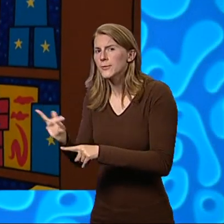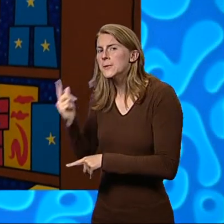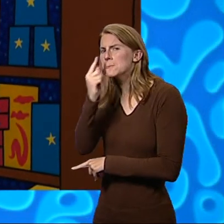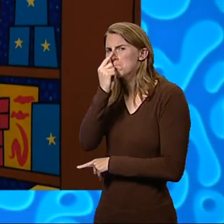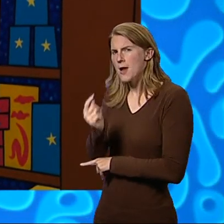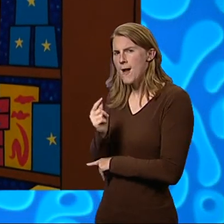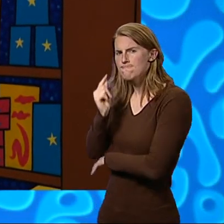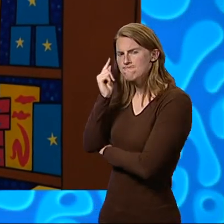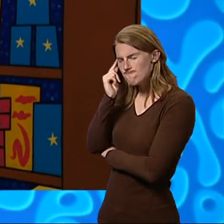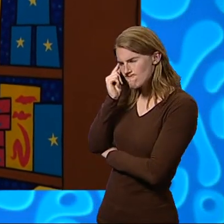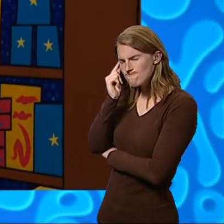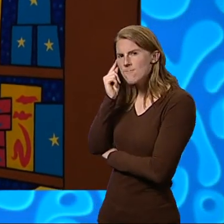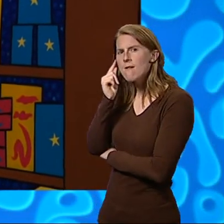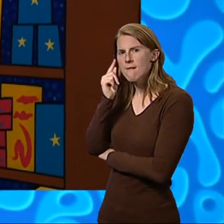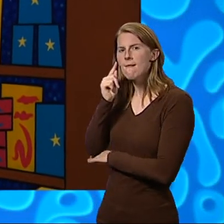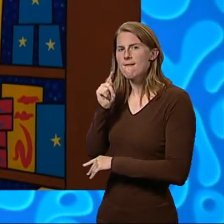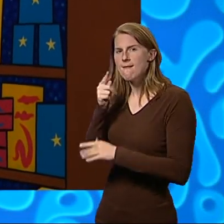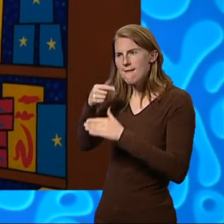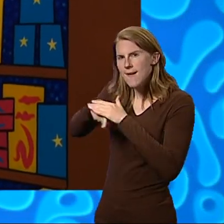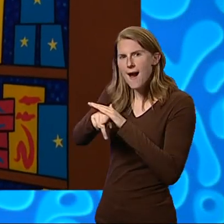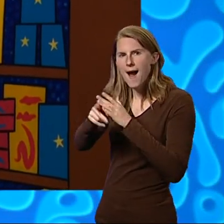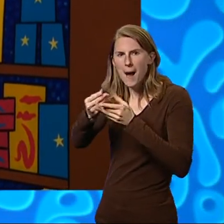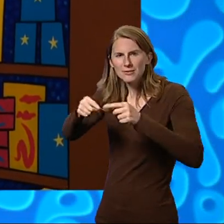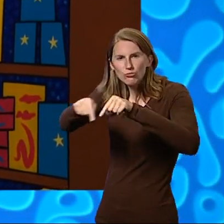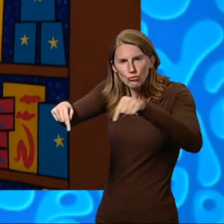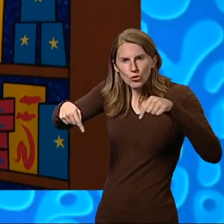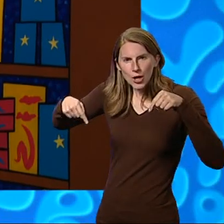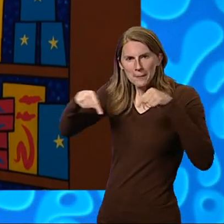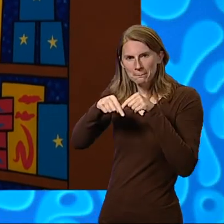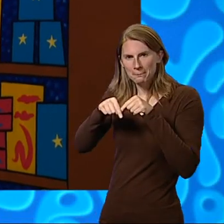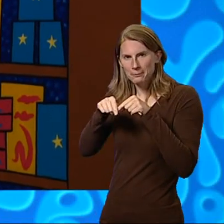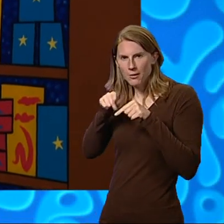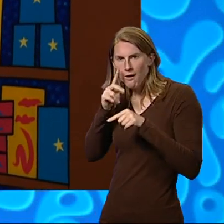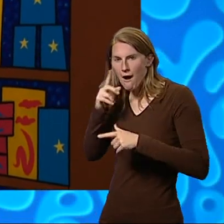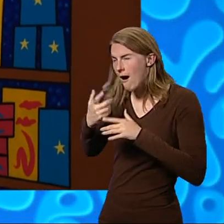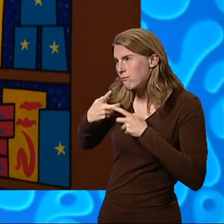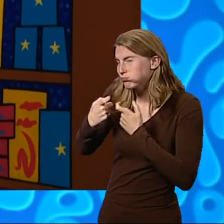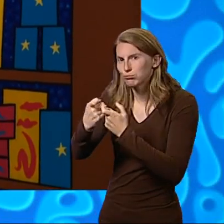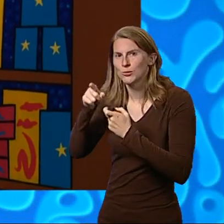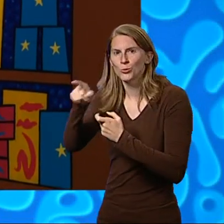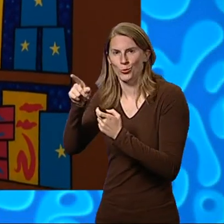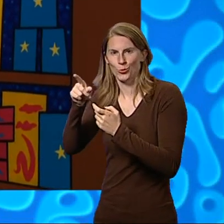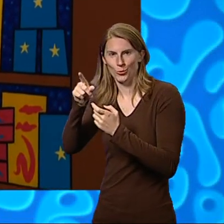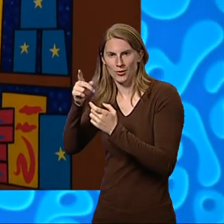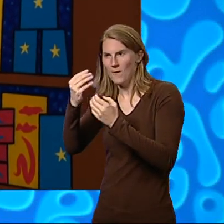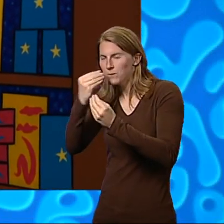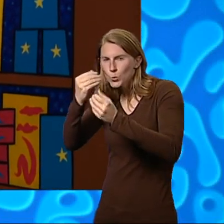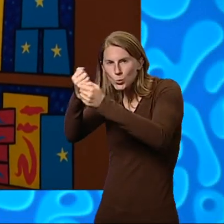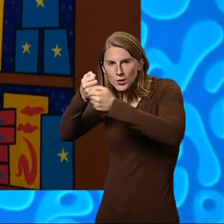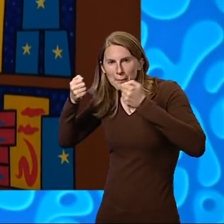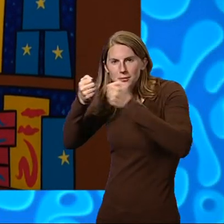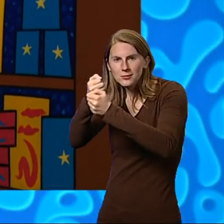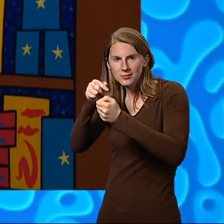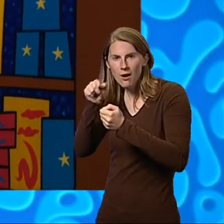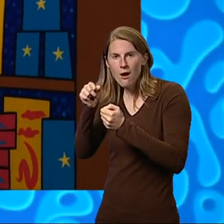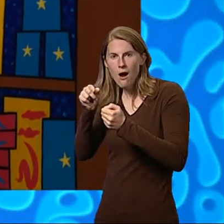Smudge dashed into the empty cabin and raced to the top secret food store. He pulled out buns and doughnuts